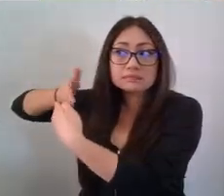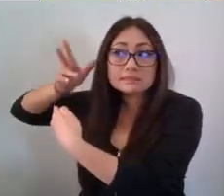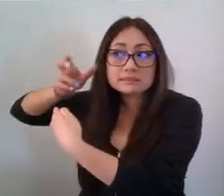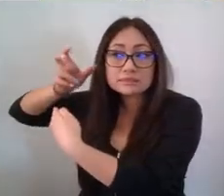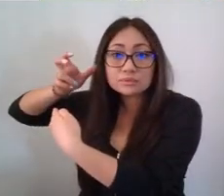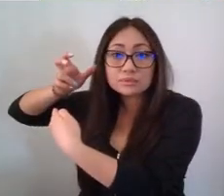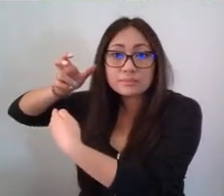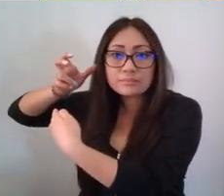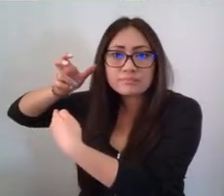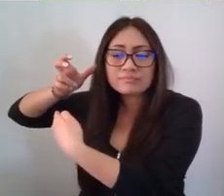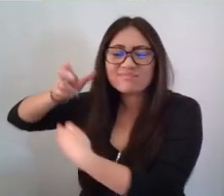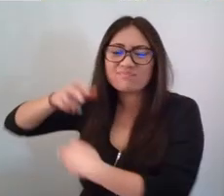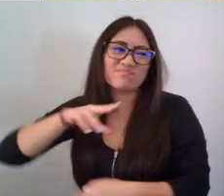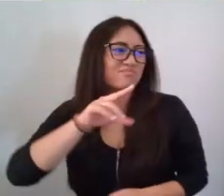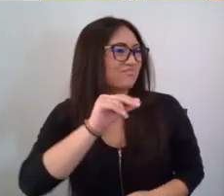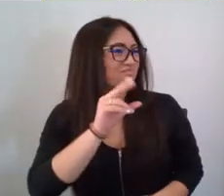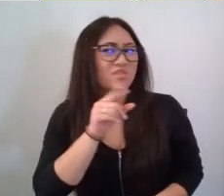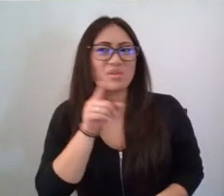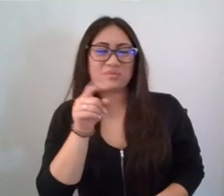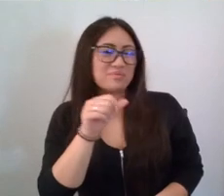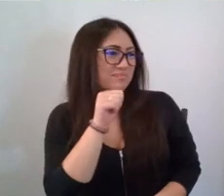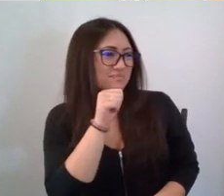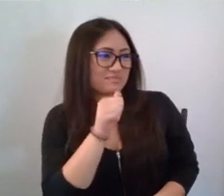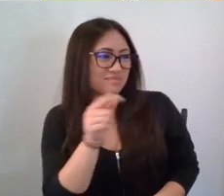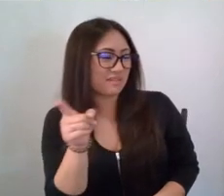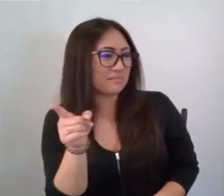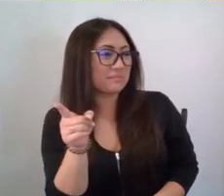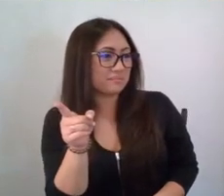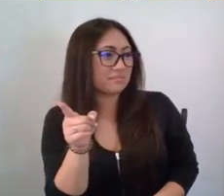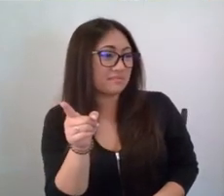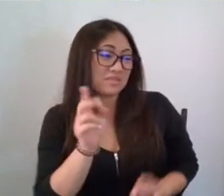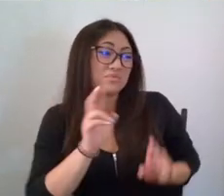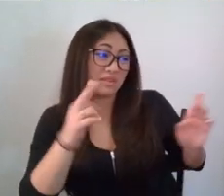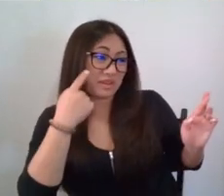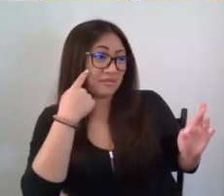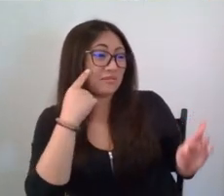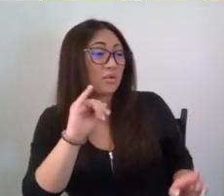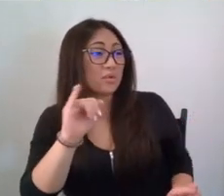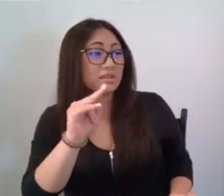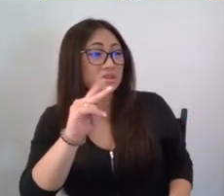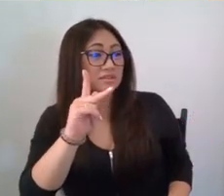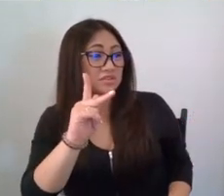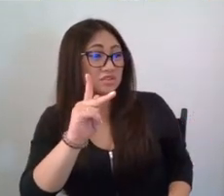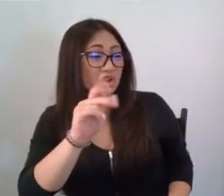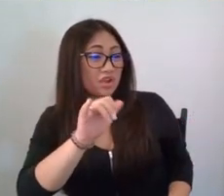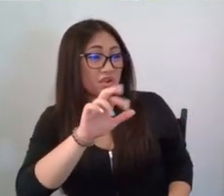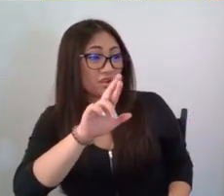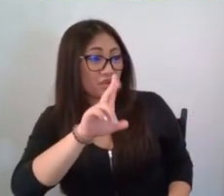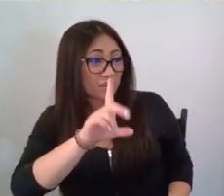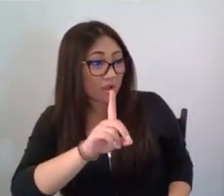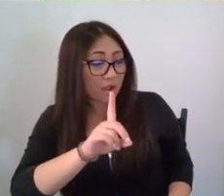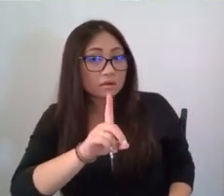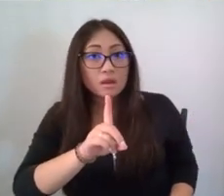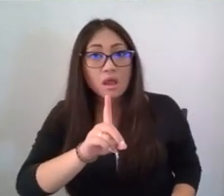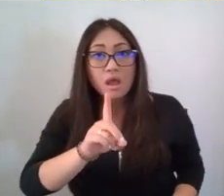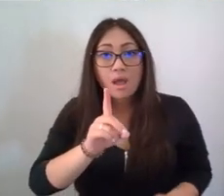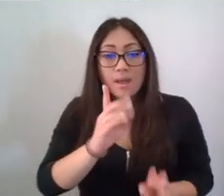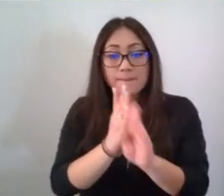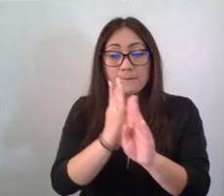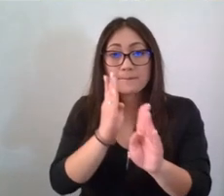doesn't. I think that old Bernie is about ready for the junkyard. Bernie couldn't believe his ears.